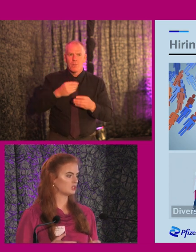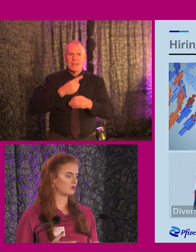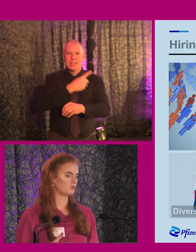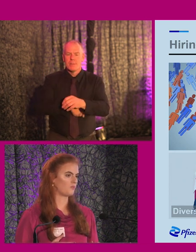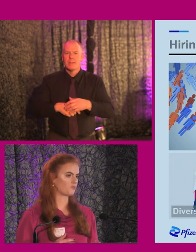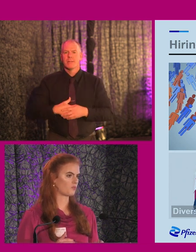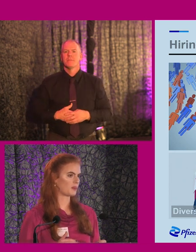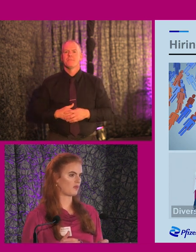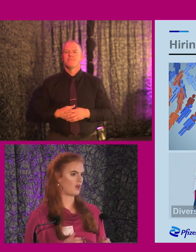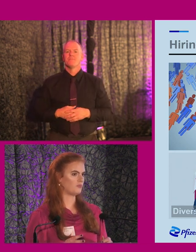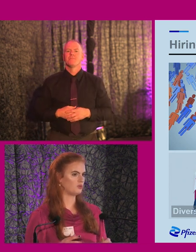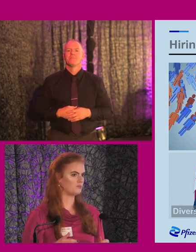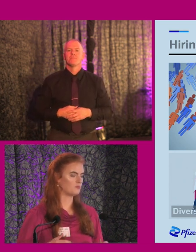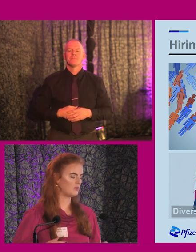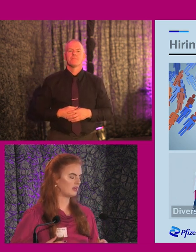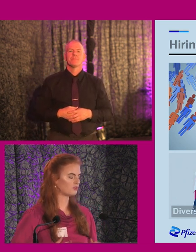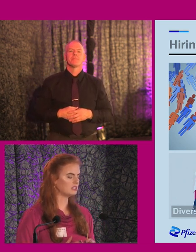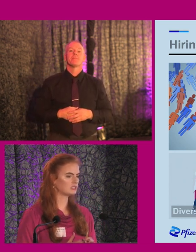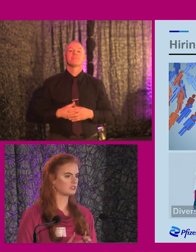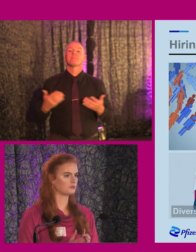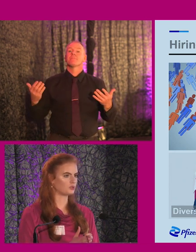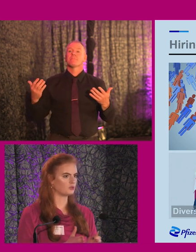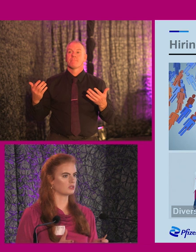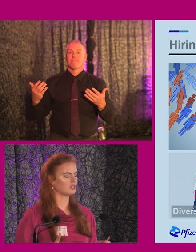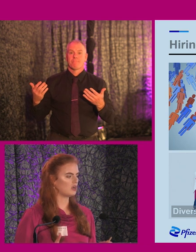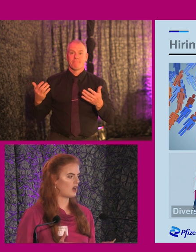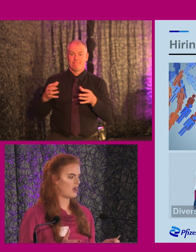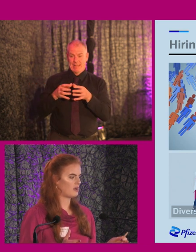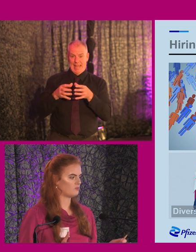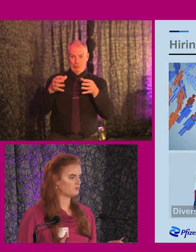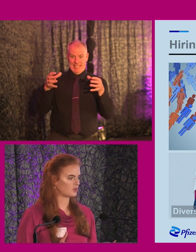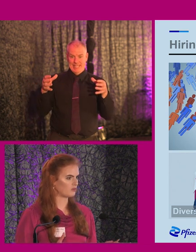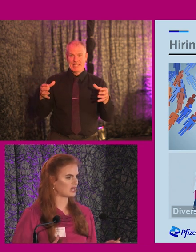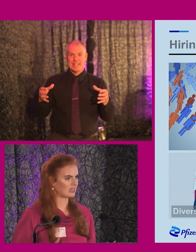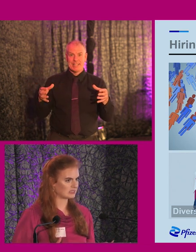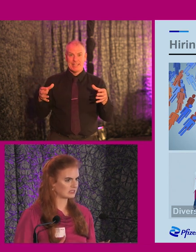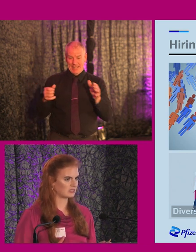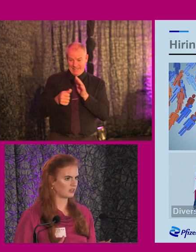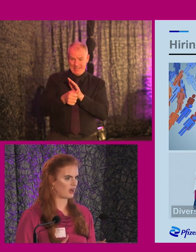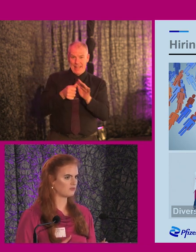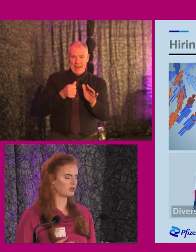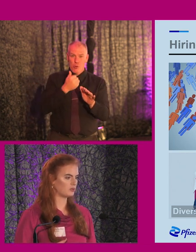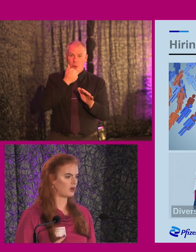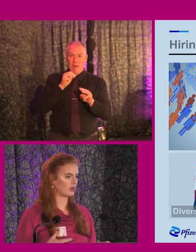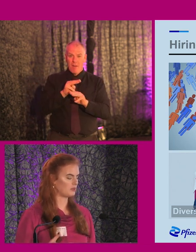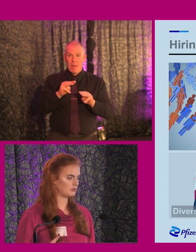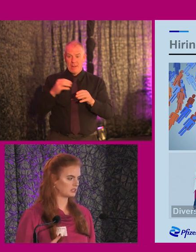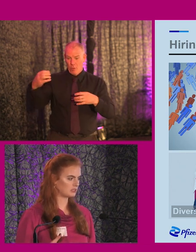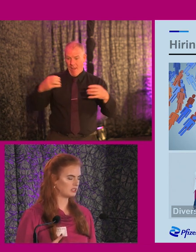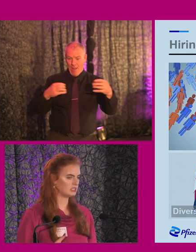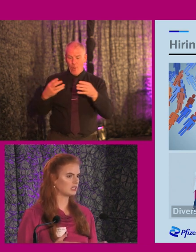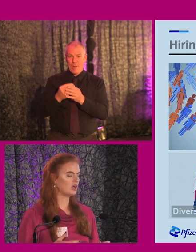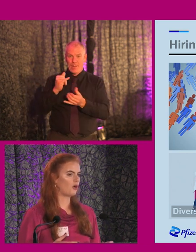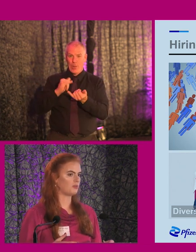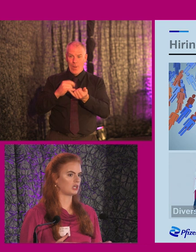So you increase the pool of talent that you have when you hire people with